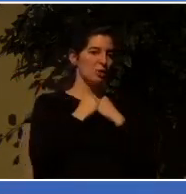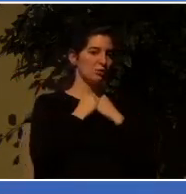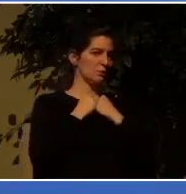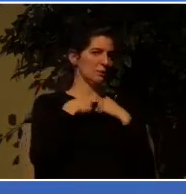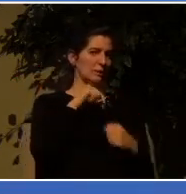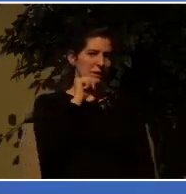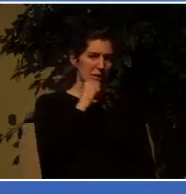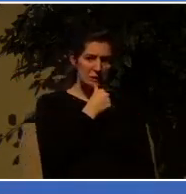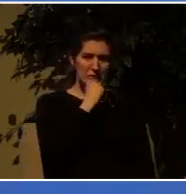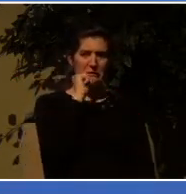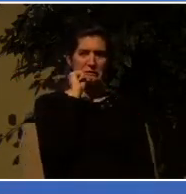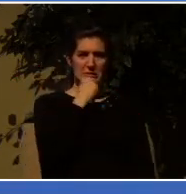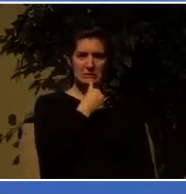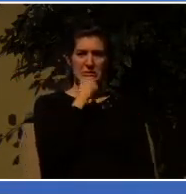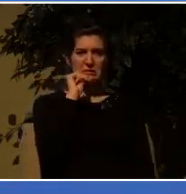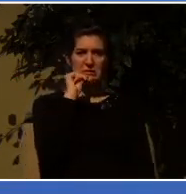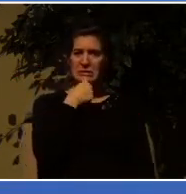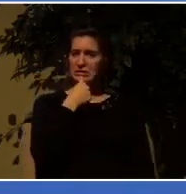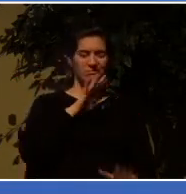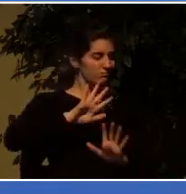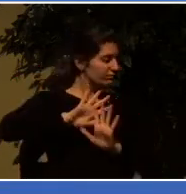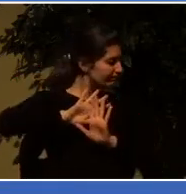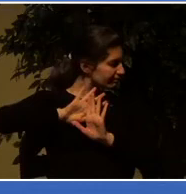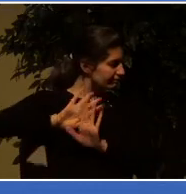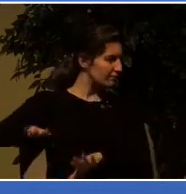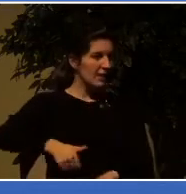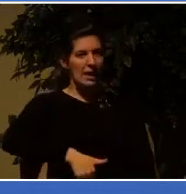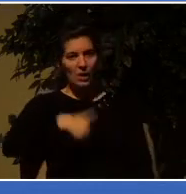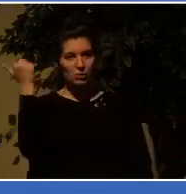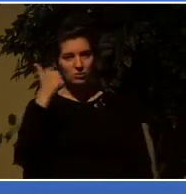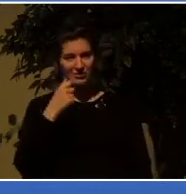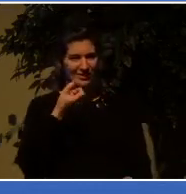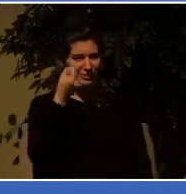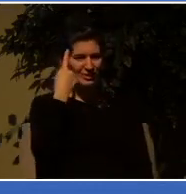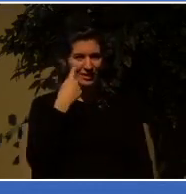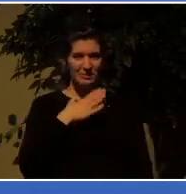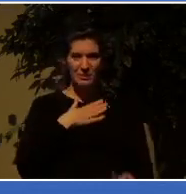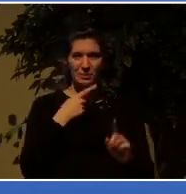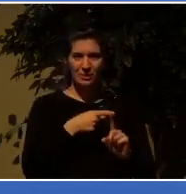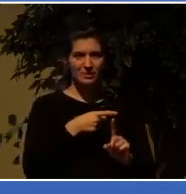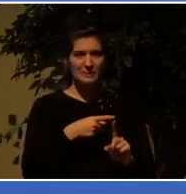suffer under your values. Do you understand what I'm saying about that?